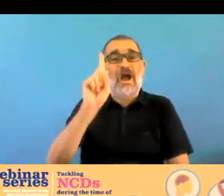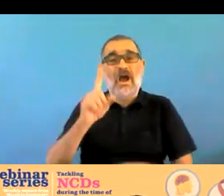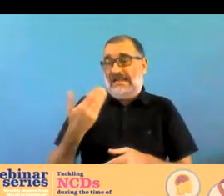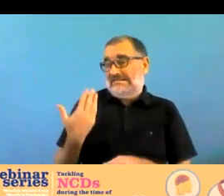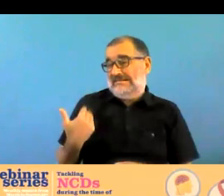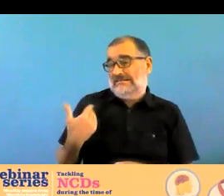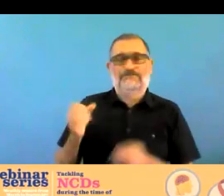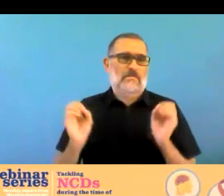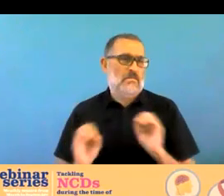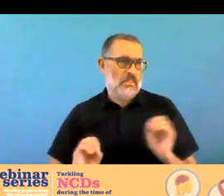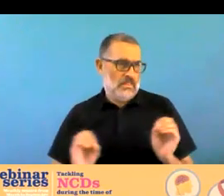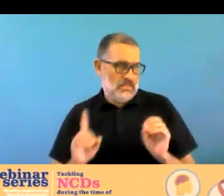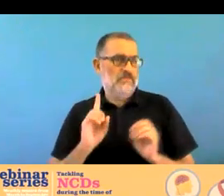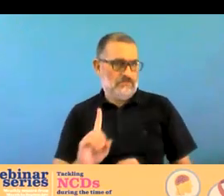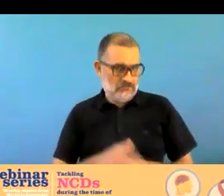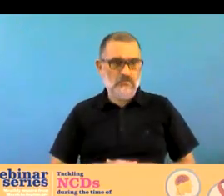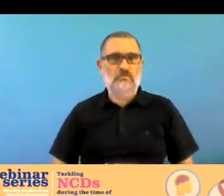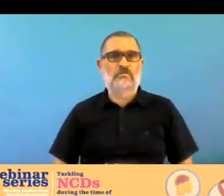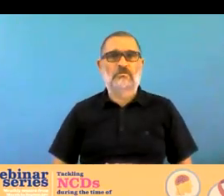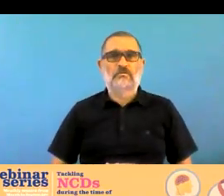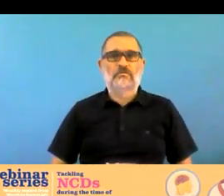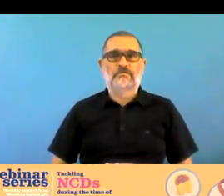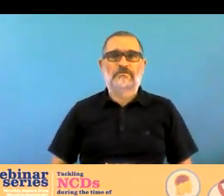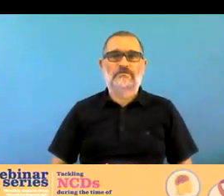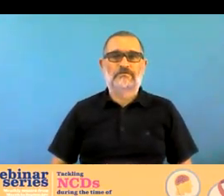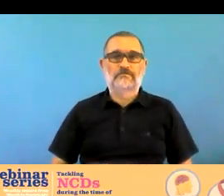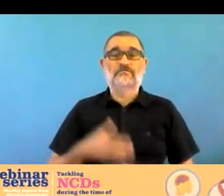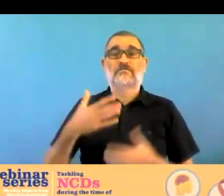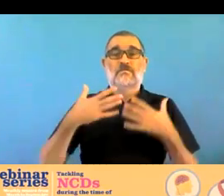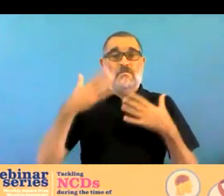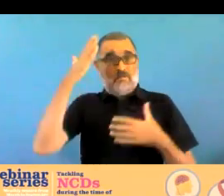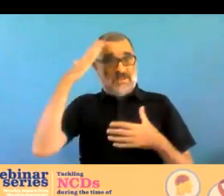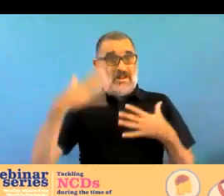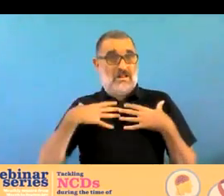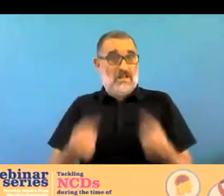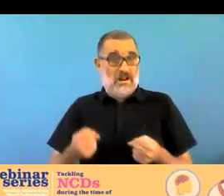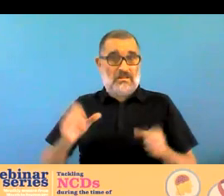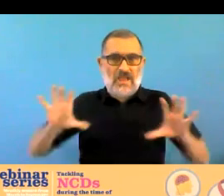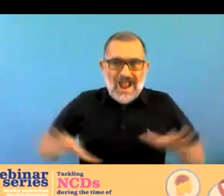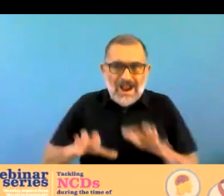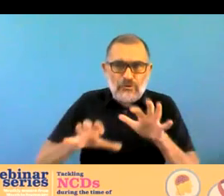2030 plan to promote mental health preparedness and response for public health emergencies